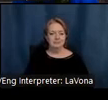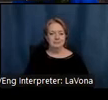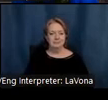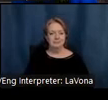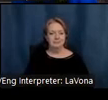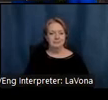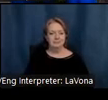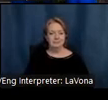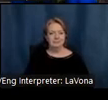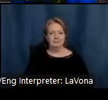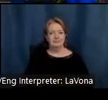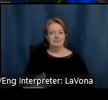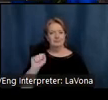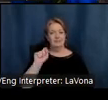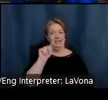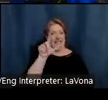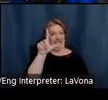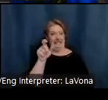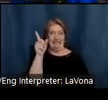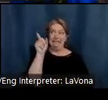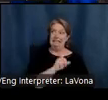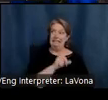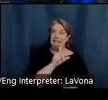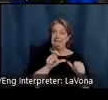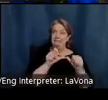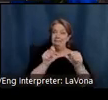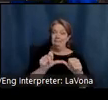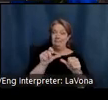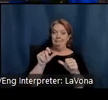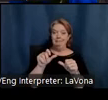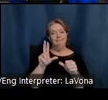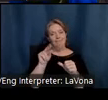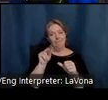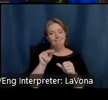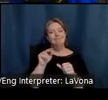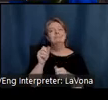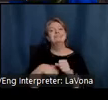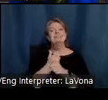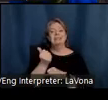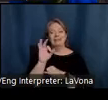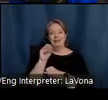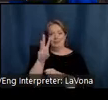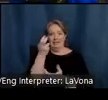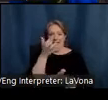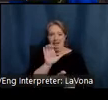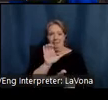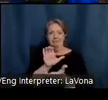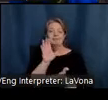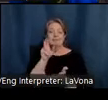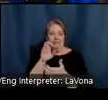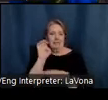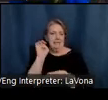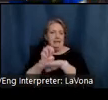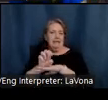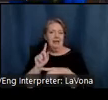Steele wouldn't stay single for long, however. In 1906, he would become engaged to Selma Neubacher. She